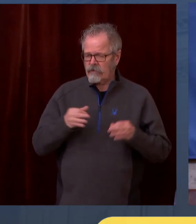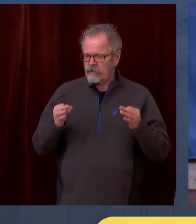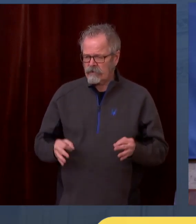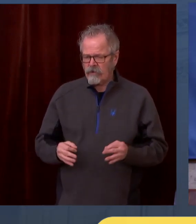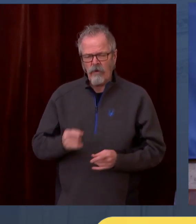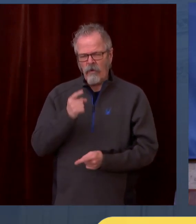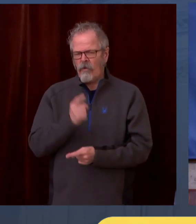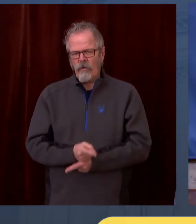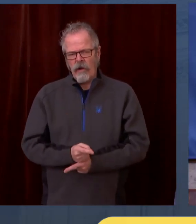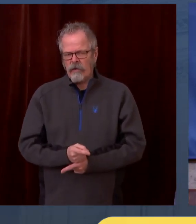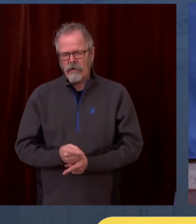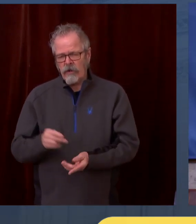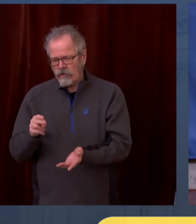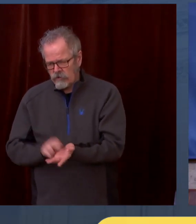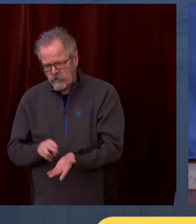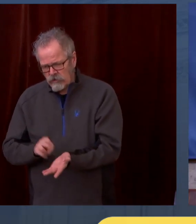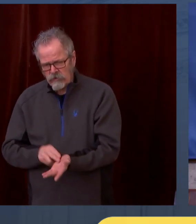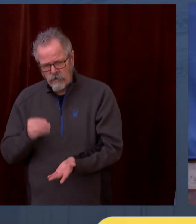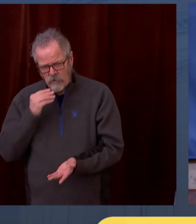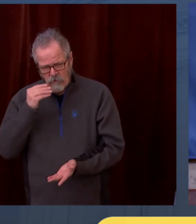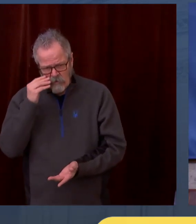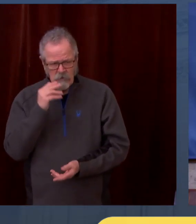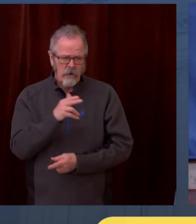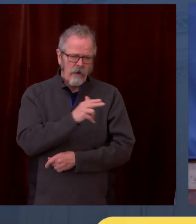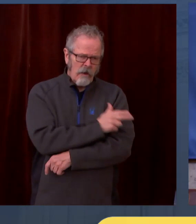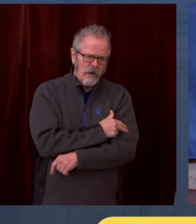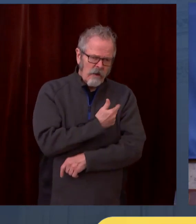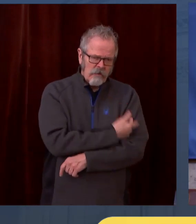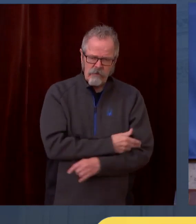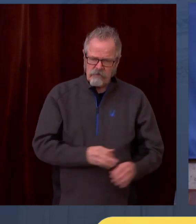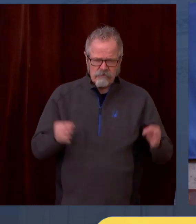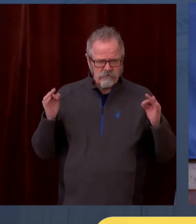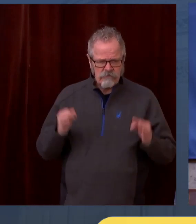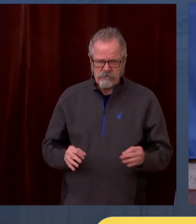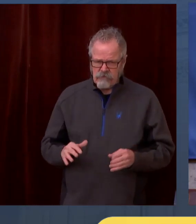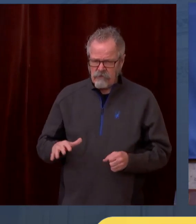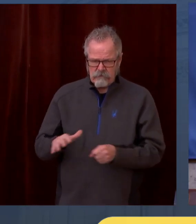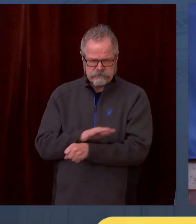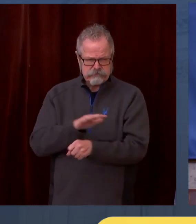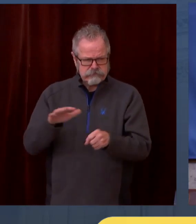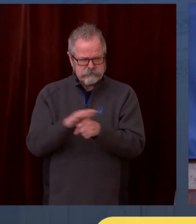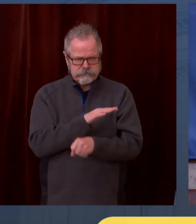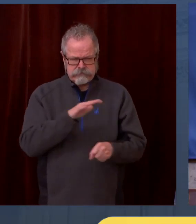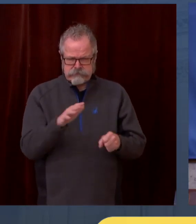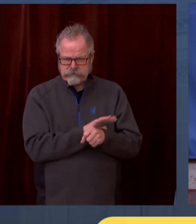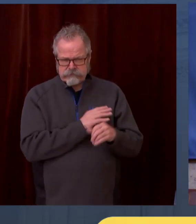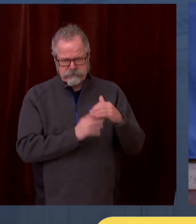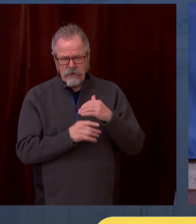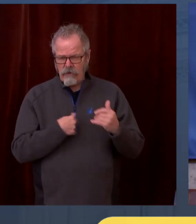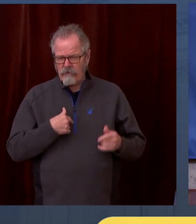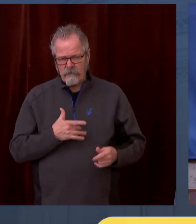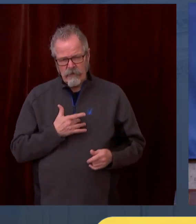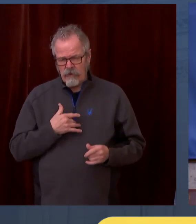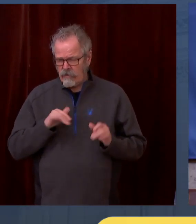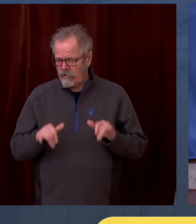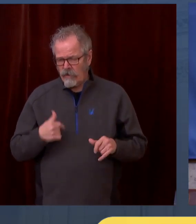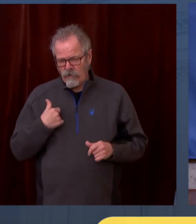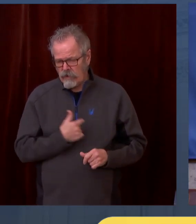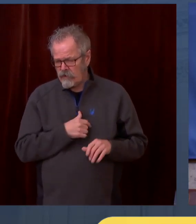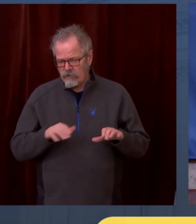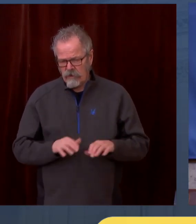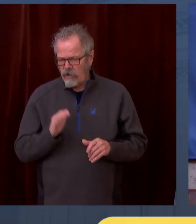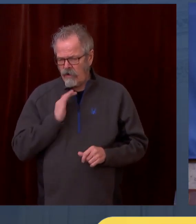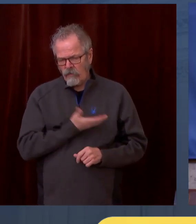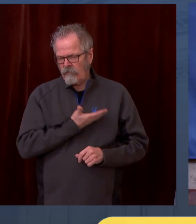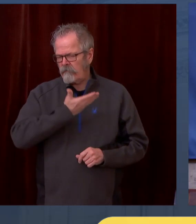All right. Up next, we'll go to David Kremen with Crosscut. Go ahead, David. Yeah. Hi, Governor. Following